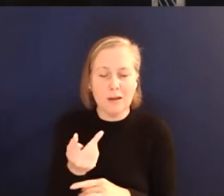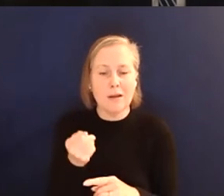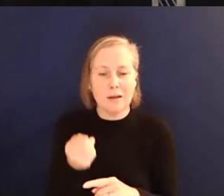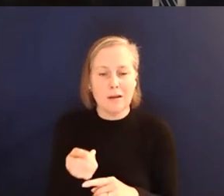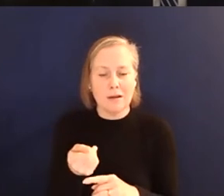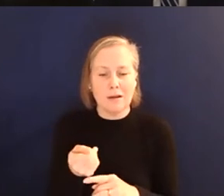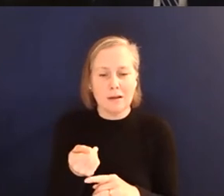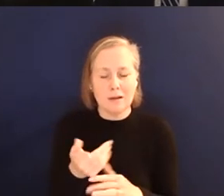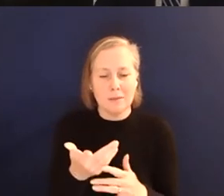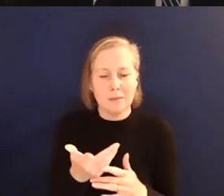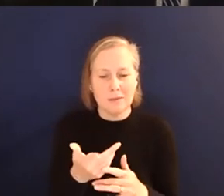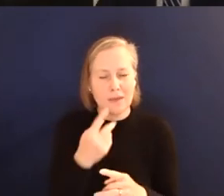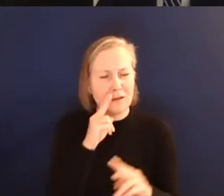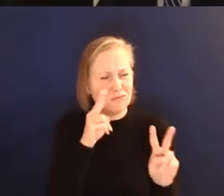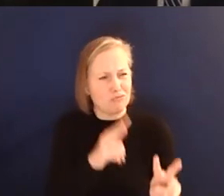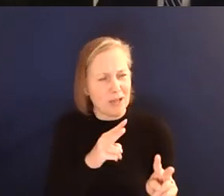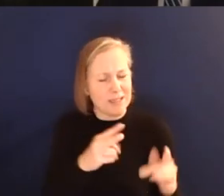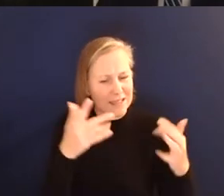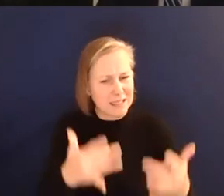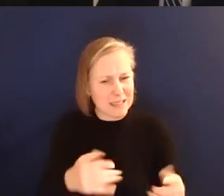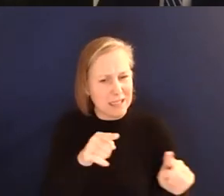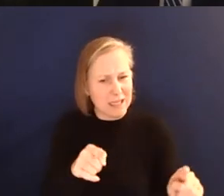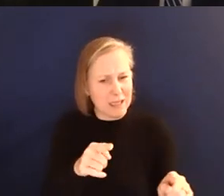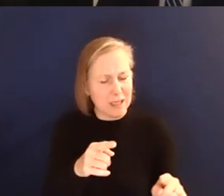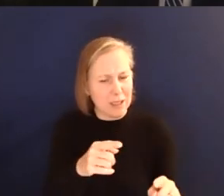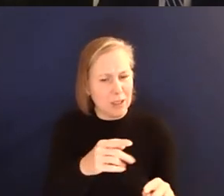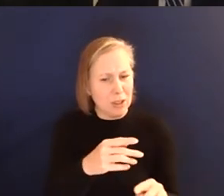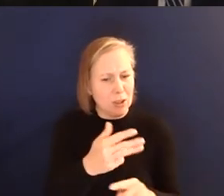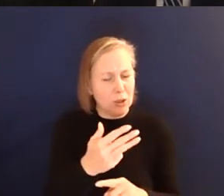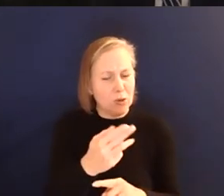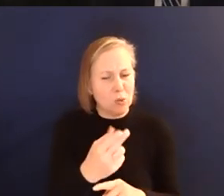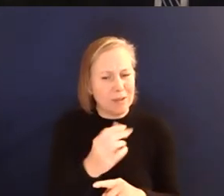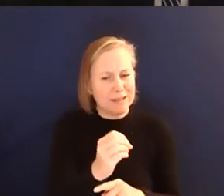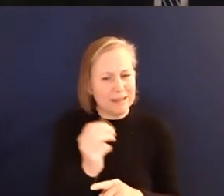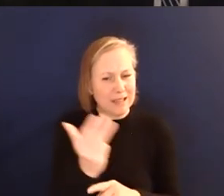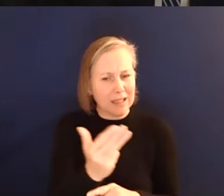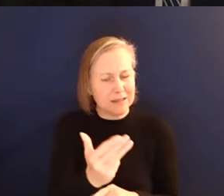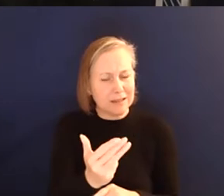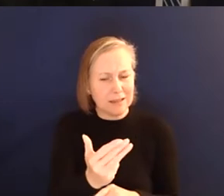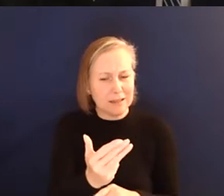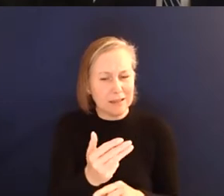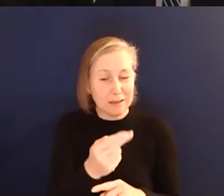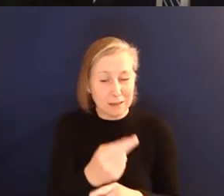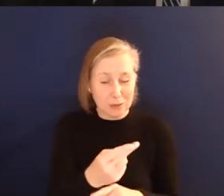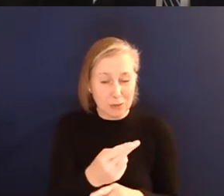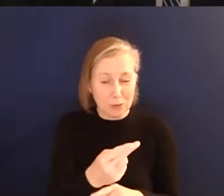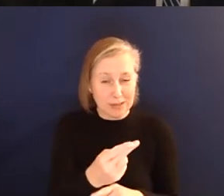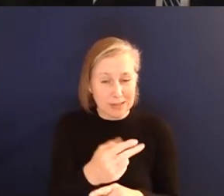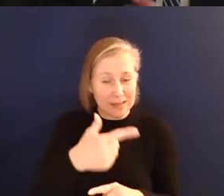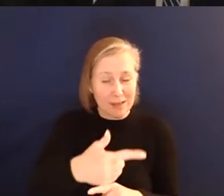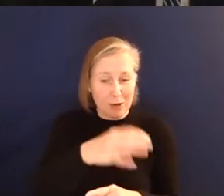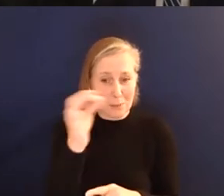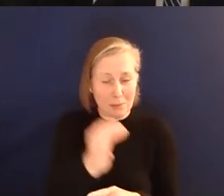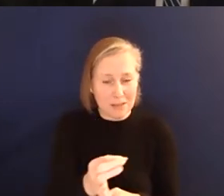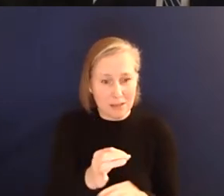a statistic where based on 2019 statistics, there's 27% of the